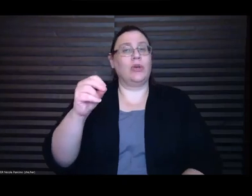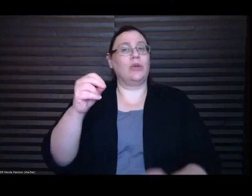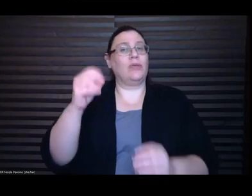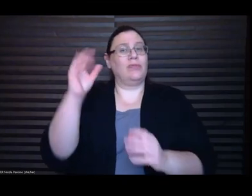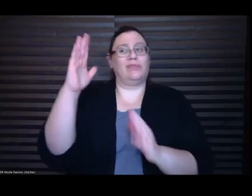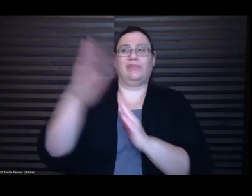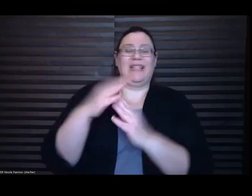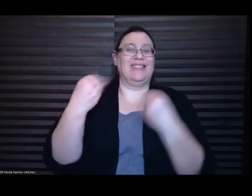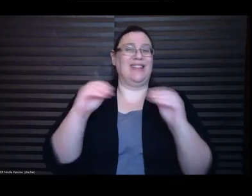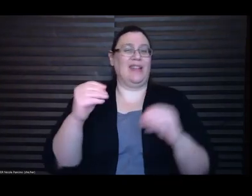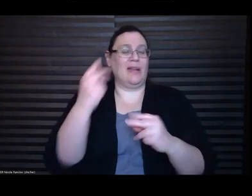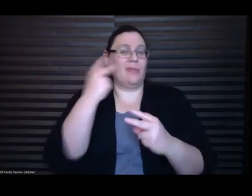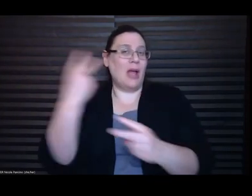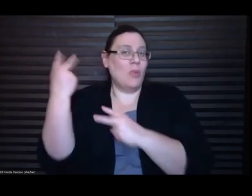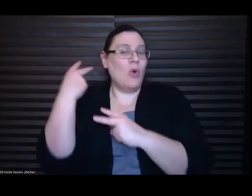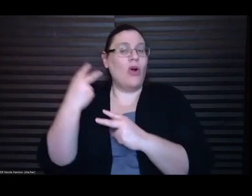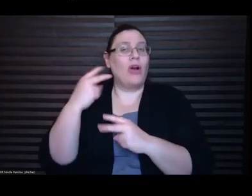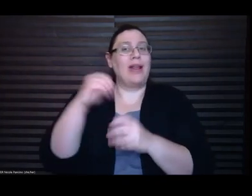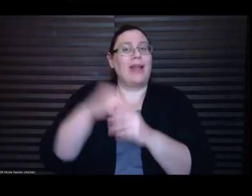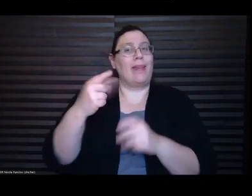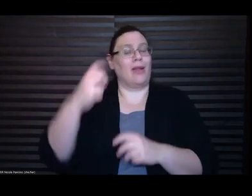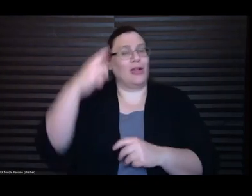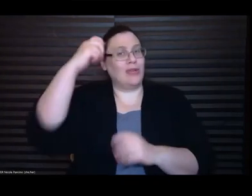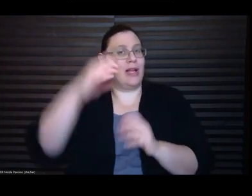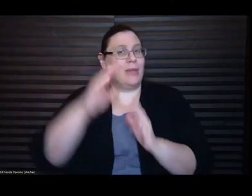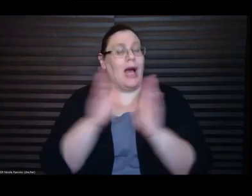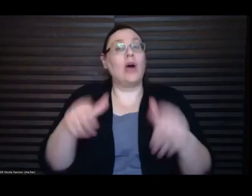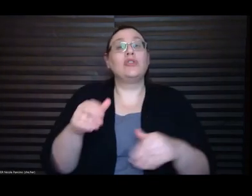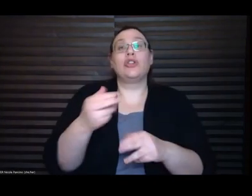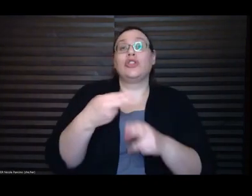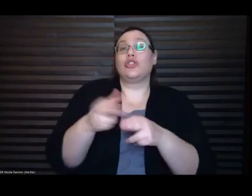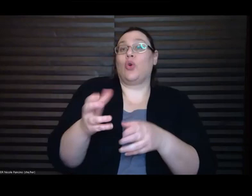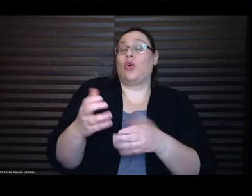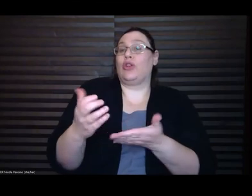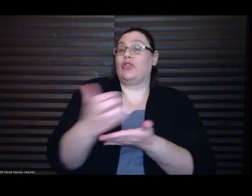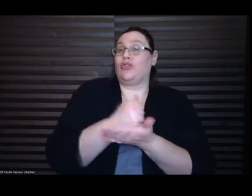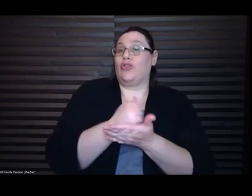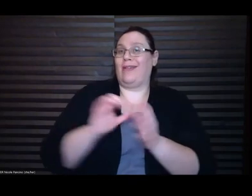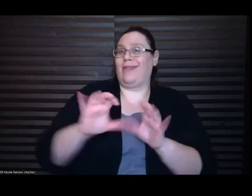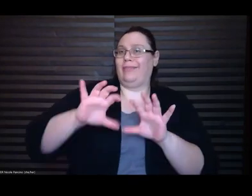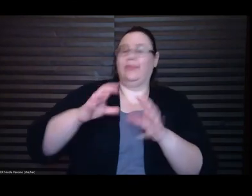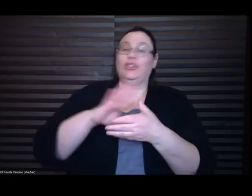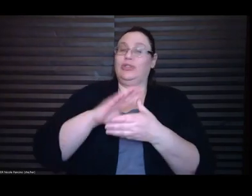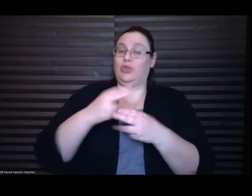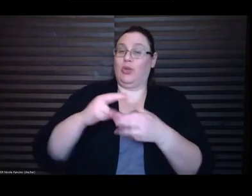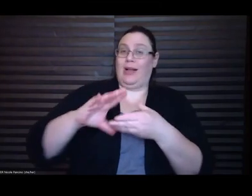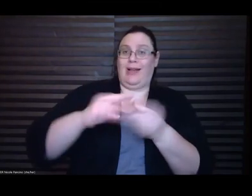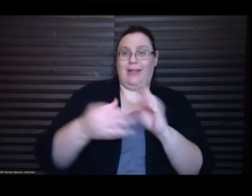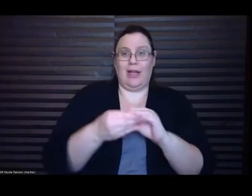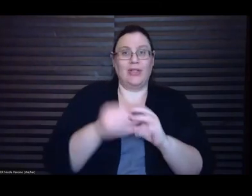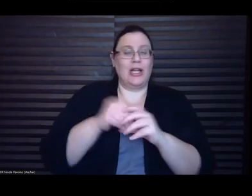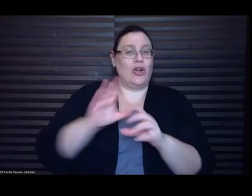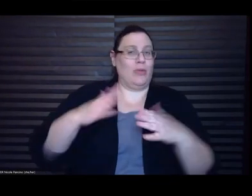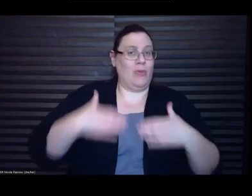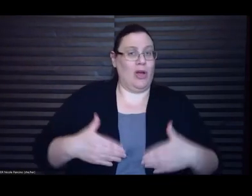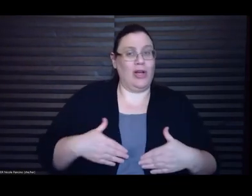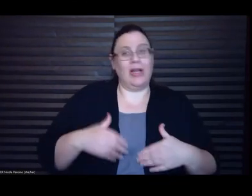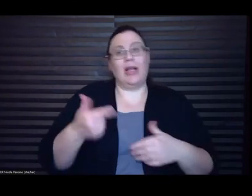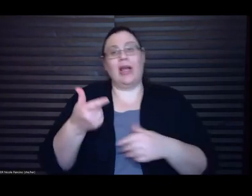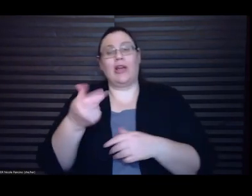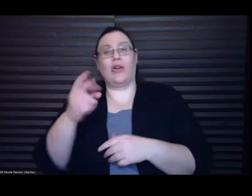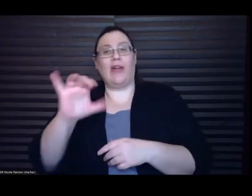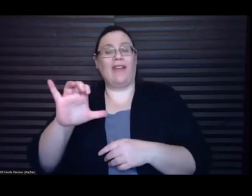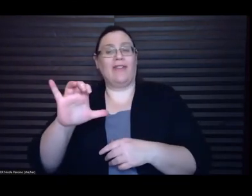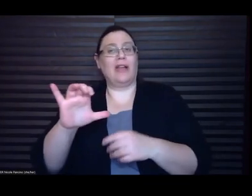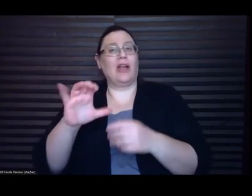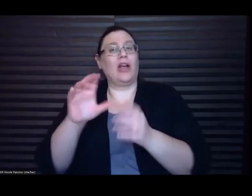and Other Parties, and the graphic novel, The Low, Low Woods. She has been a finalist for the National Book Award, and